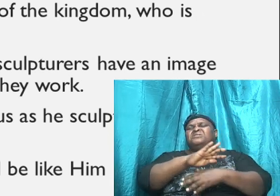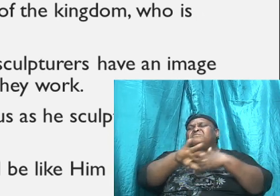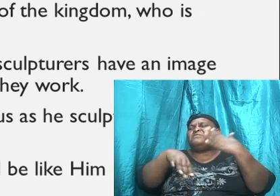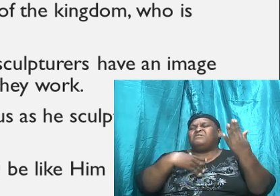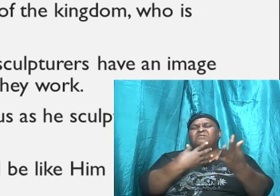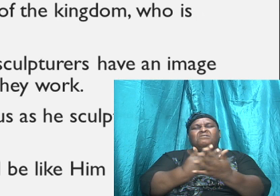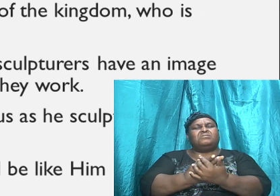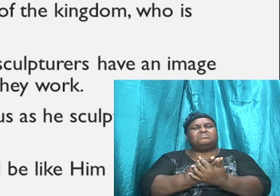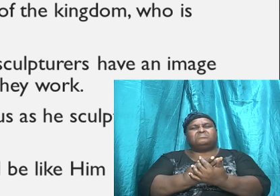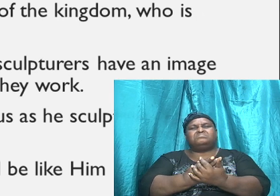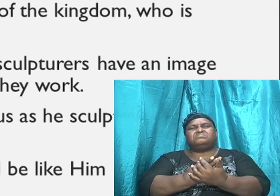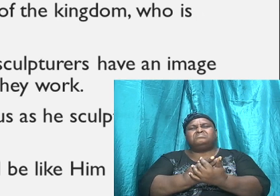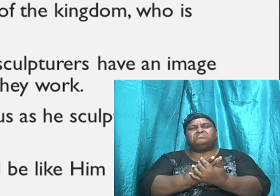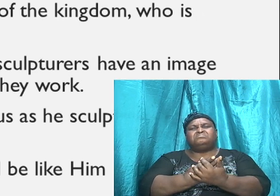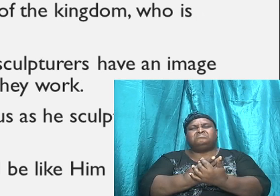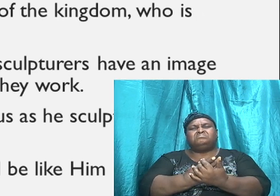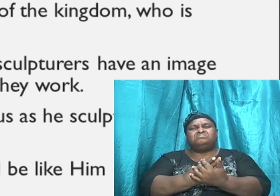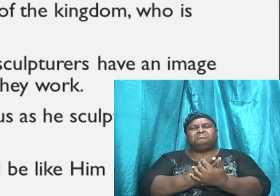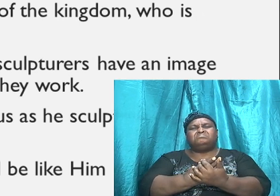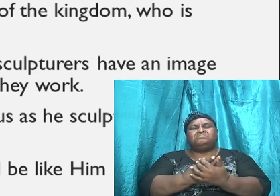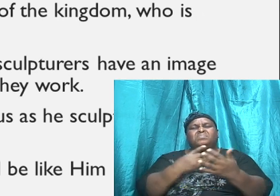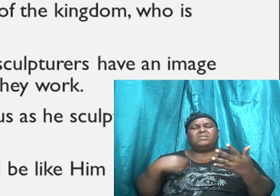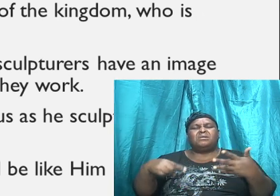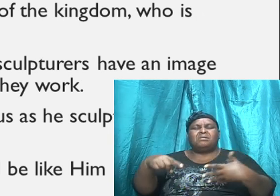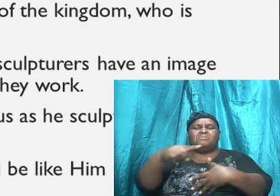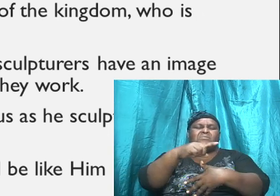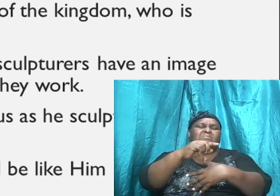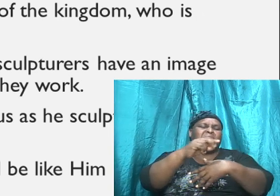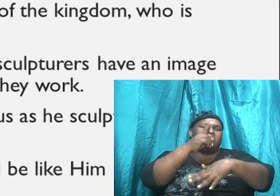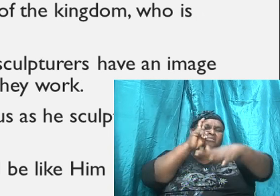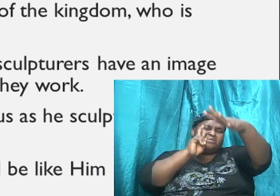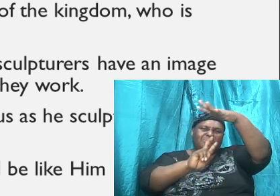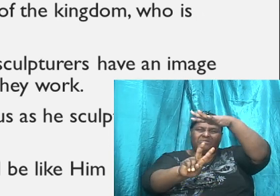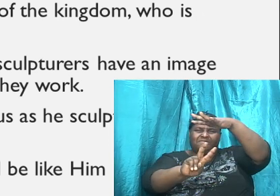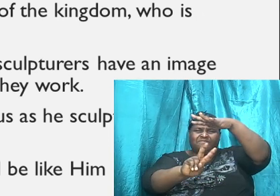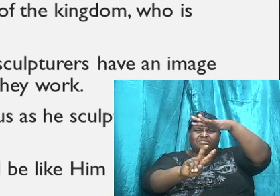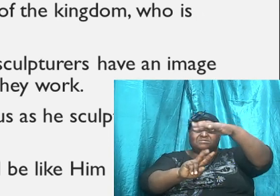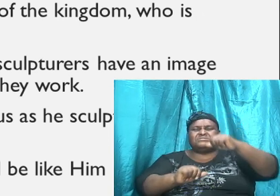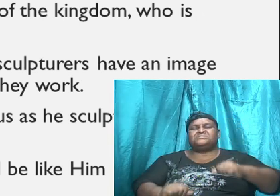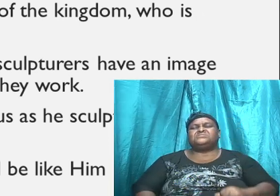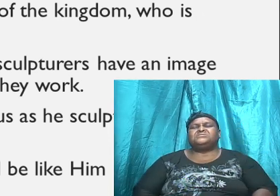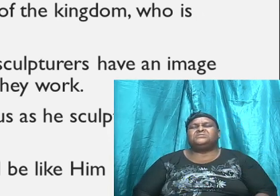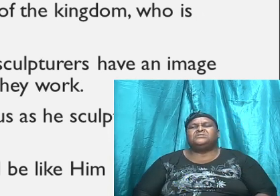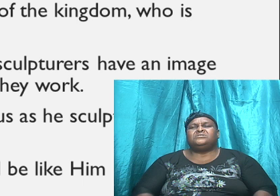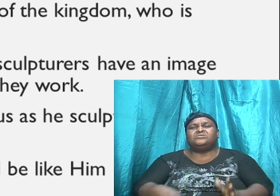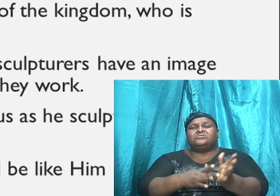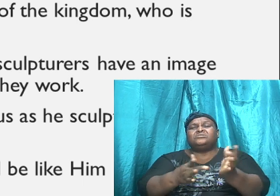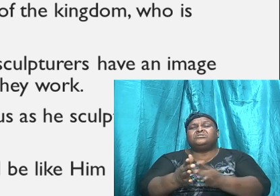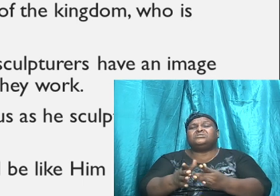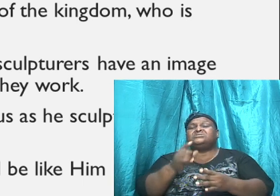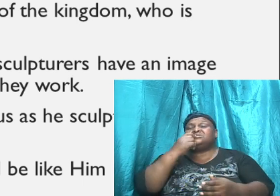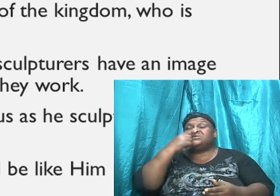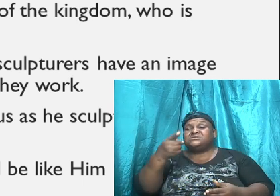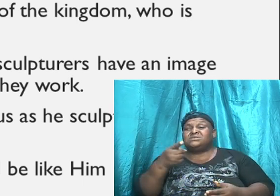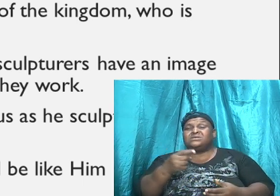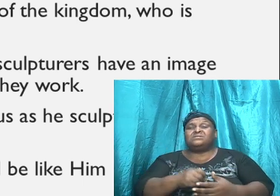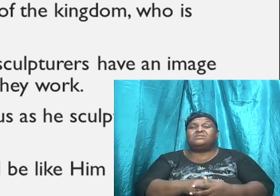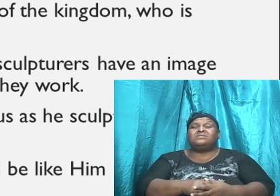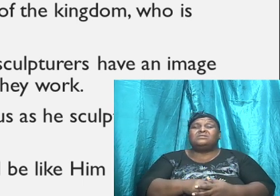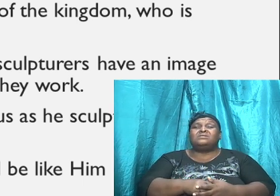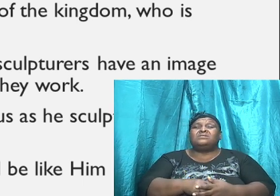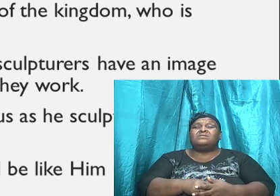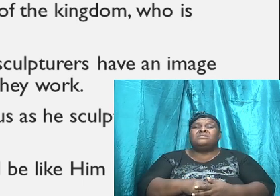John the Baptist was the greatest among all the prophets. He went further to say that the